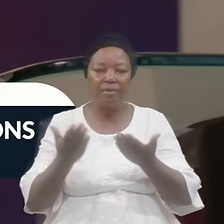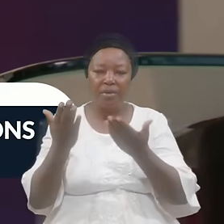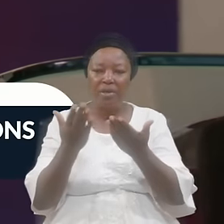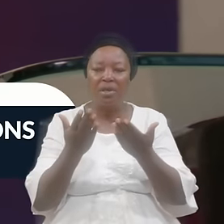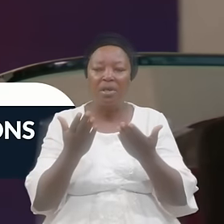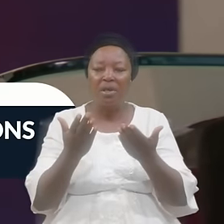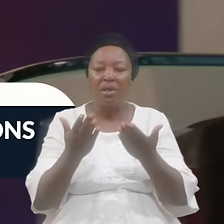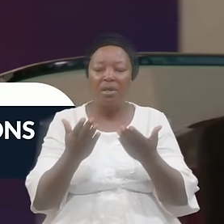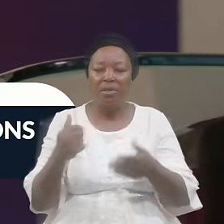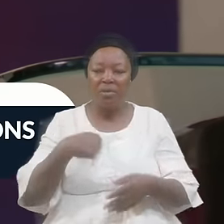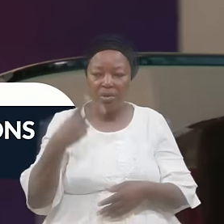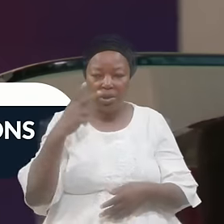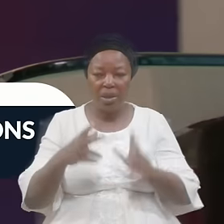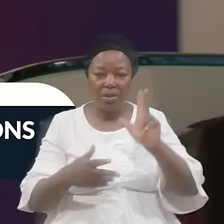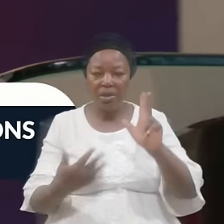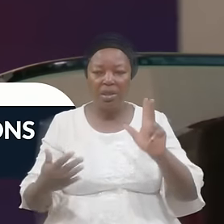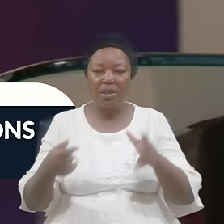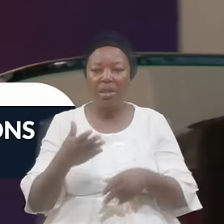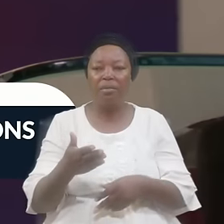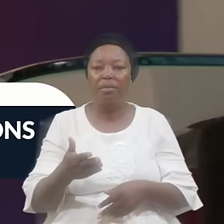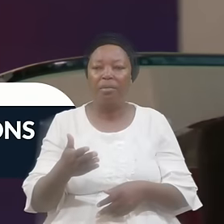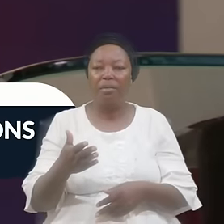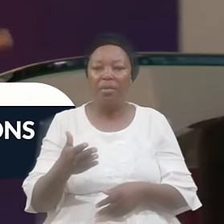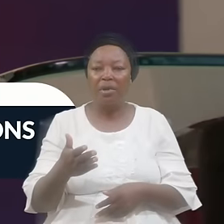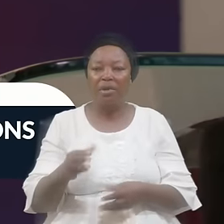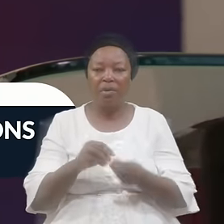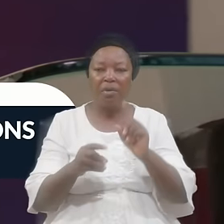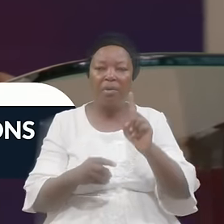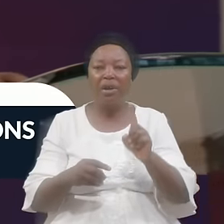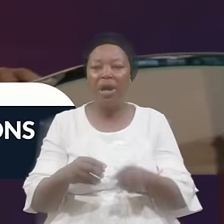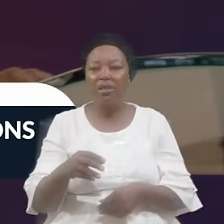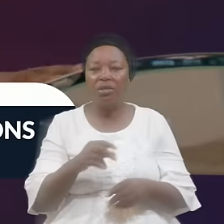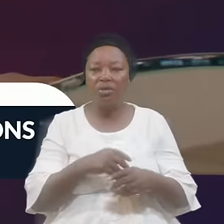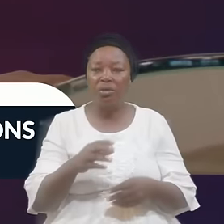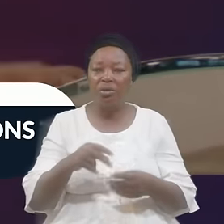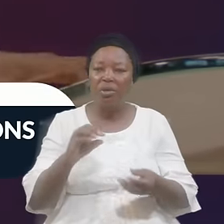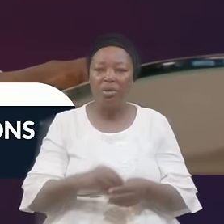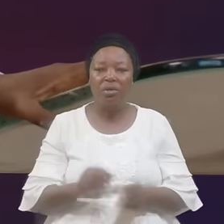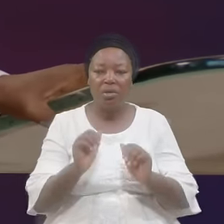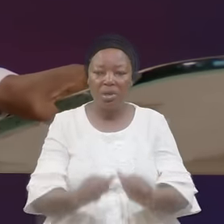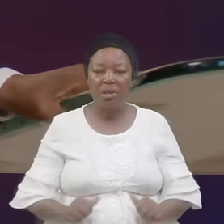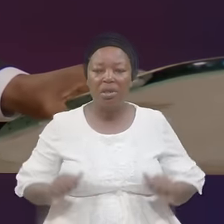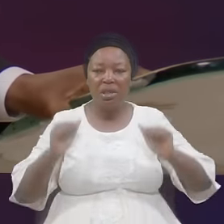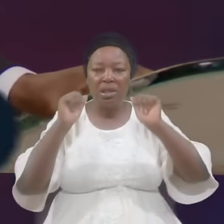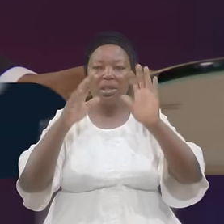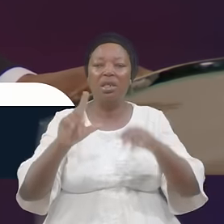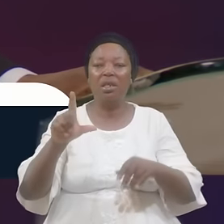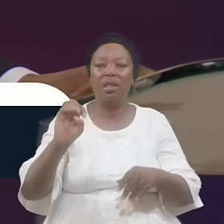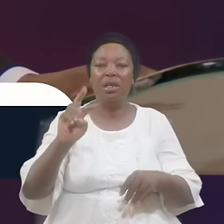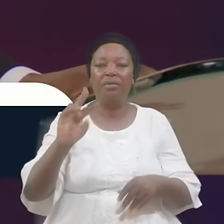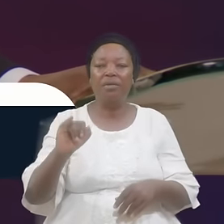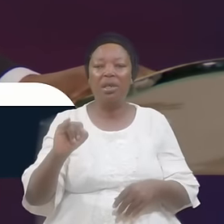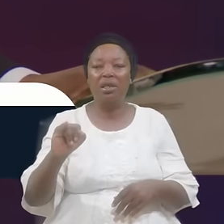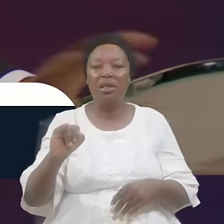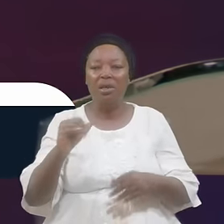Well Look In Three Things Here Number One Consecrated Levites Absolutely